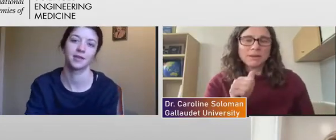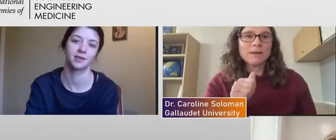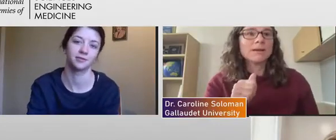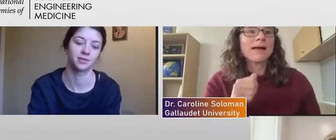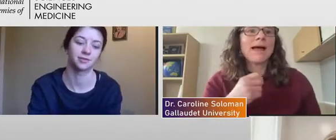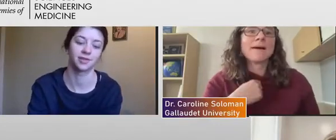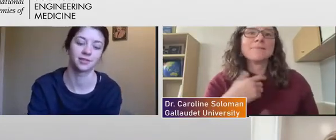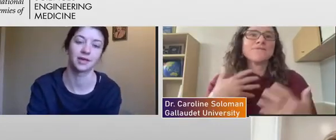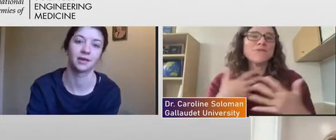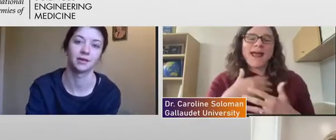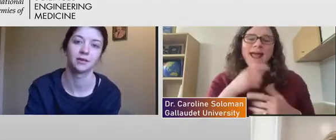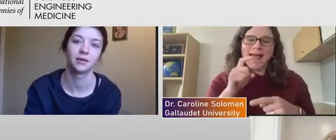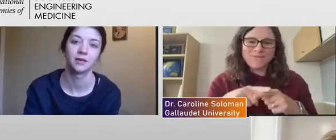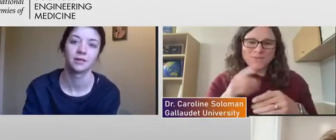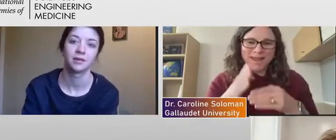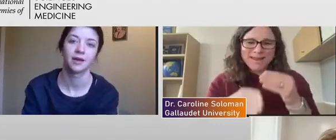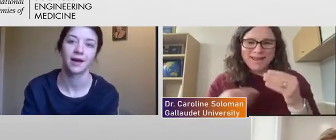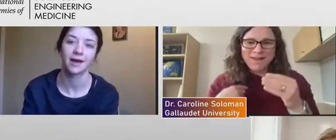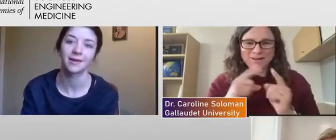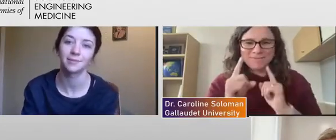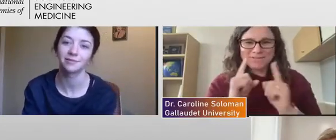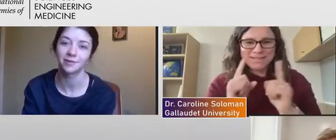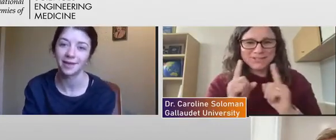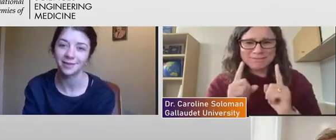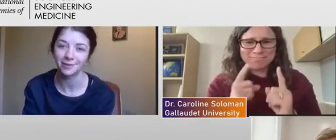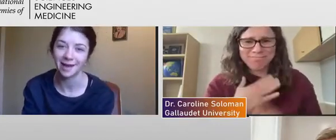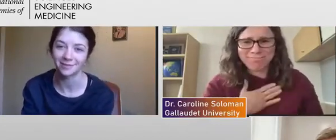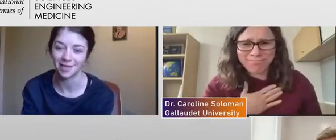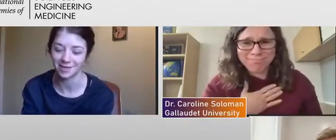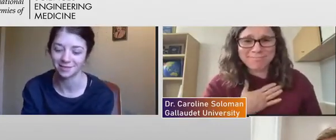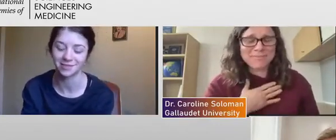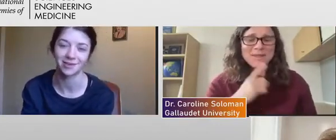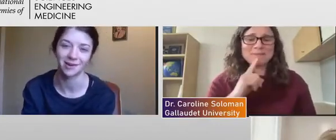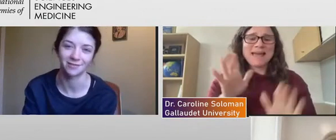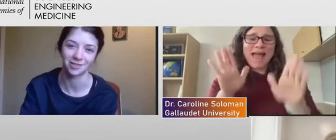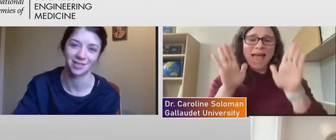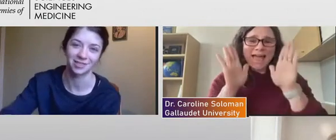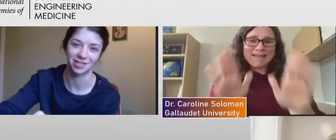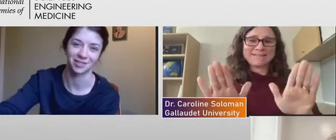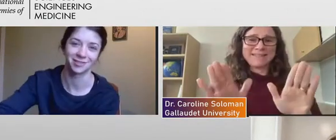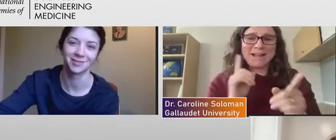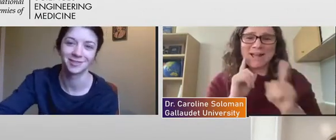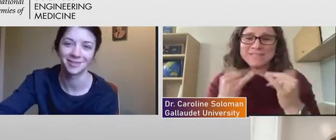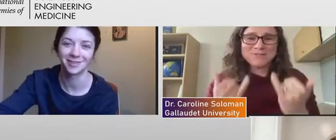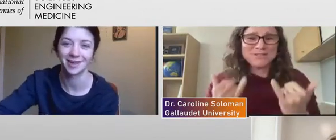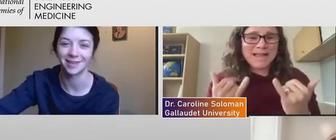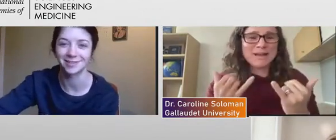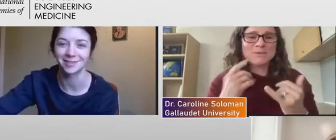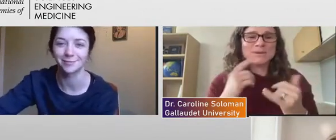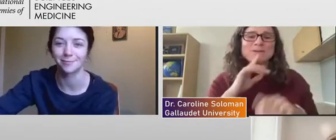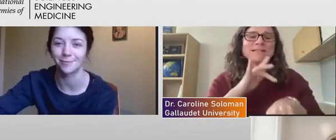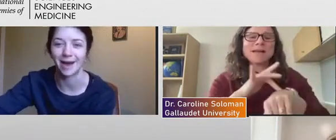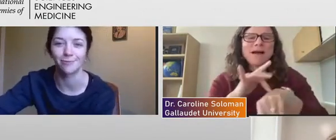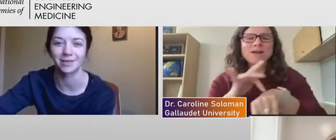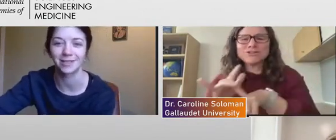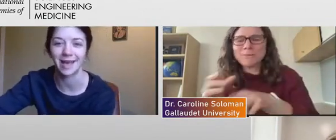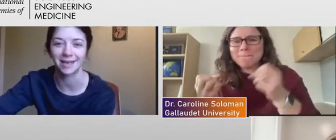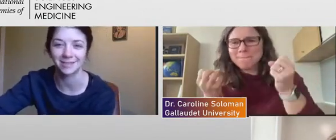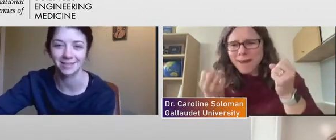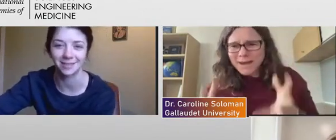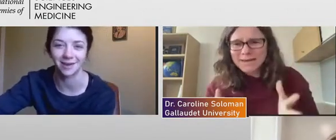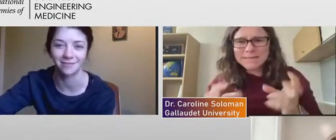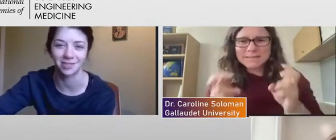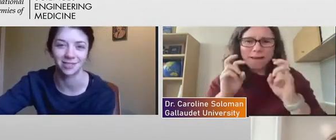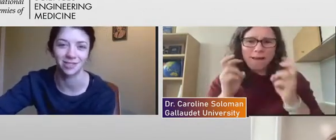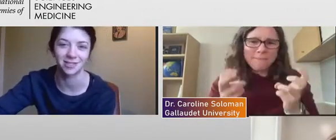Thank you, Teresa. I am afraid we have to end our conversation. And wow, what an